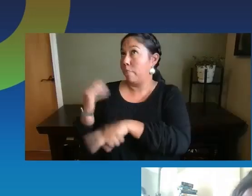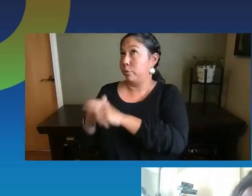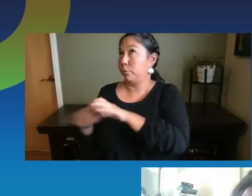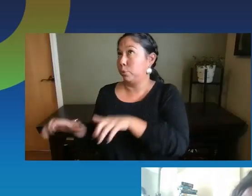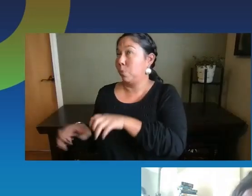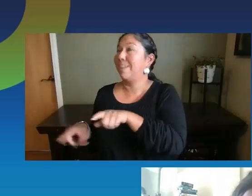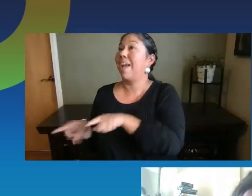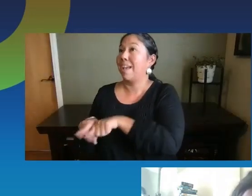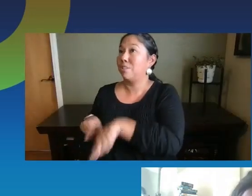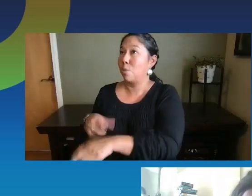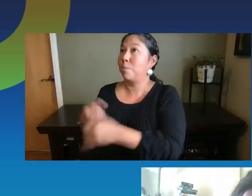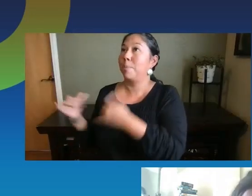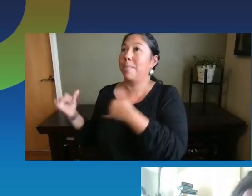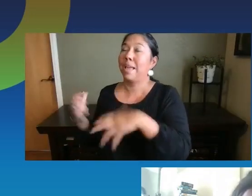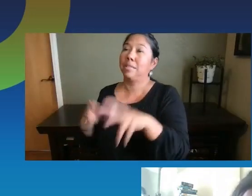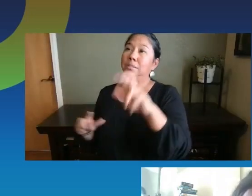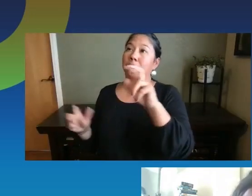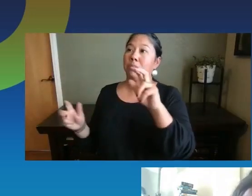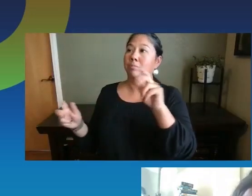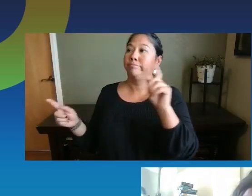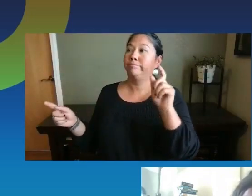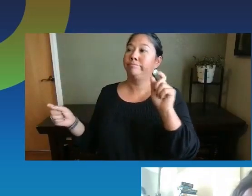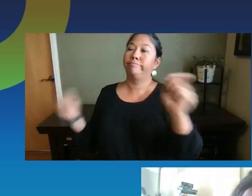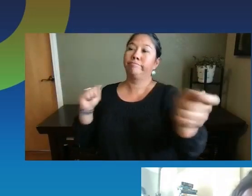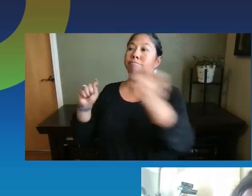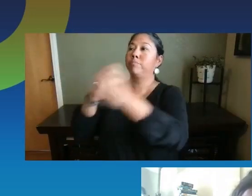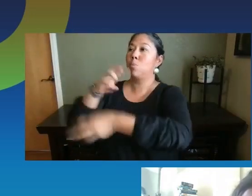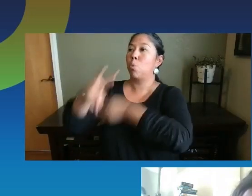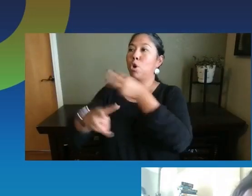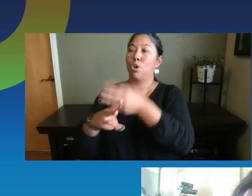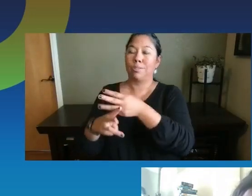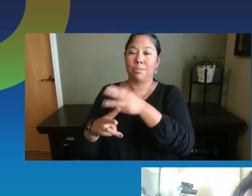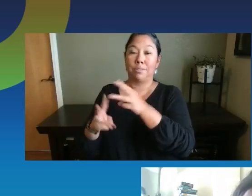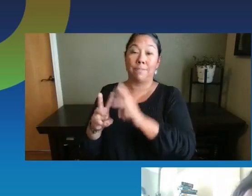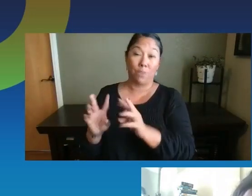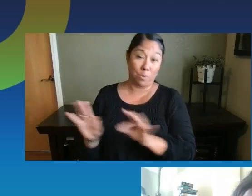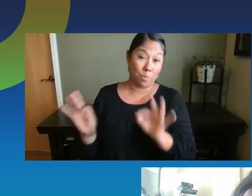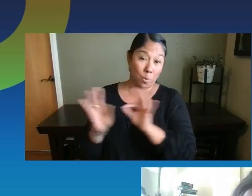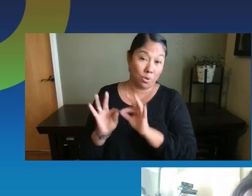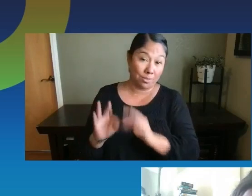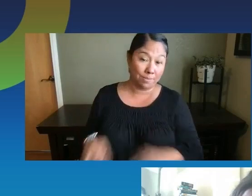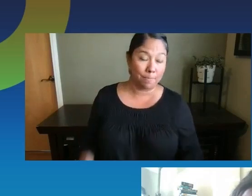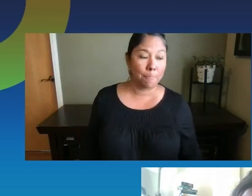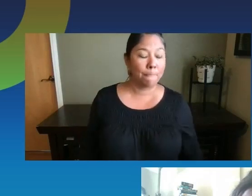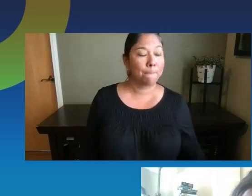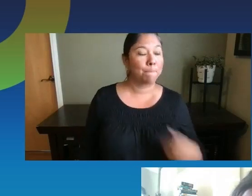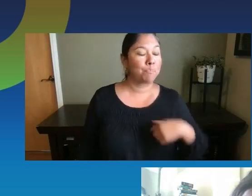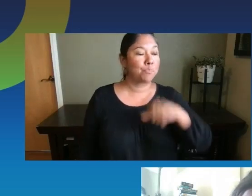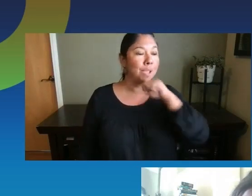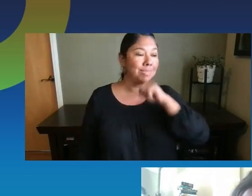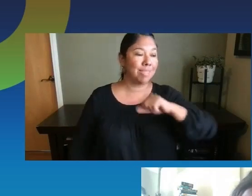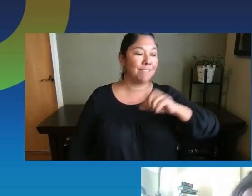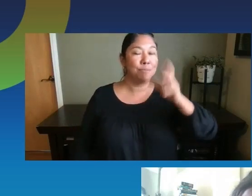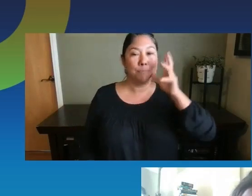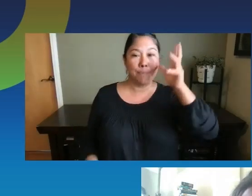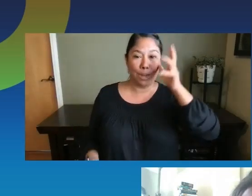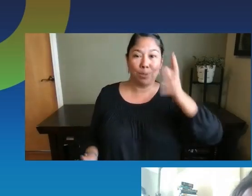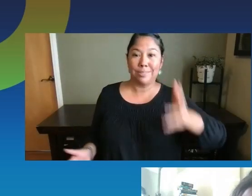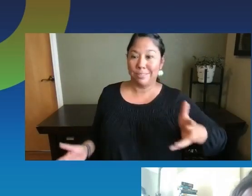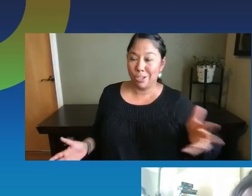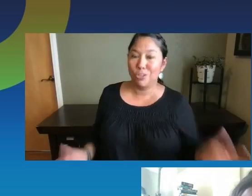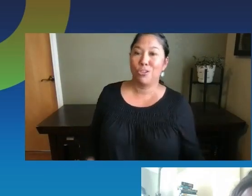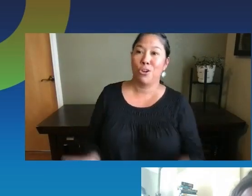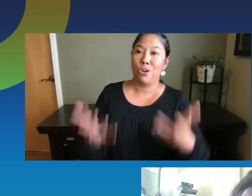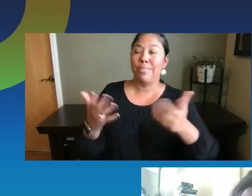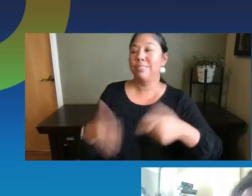as they're playing and manipulating their world, um, that's really important. I really love encouraging parents to talk, read,